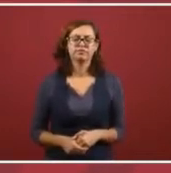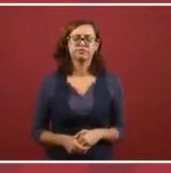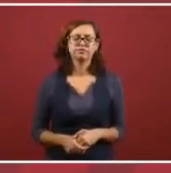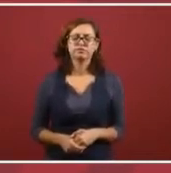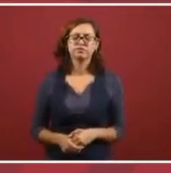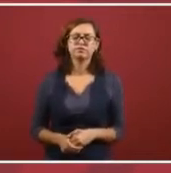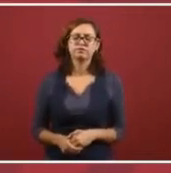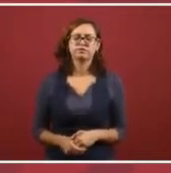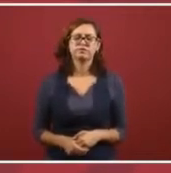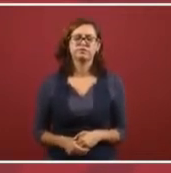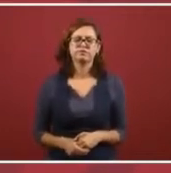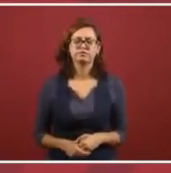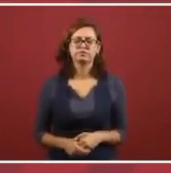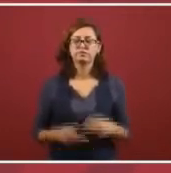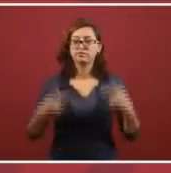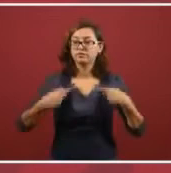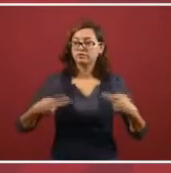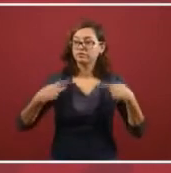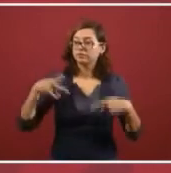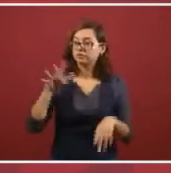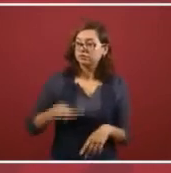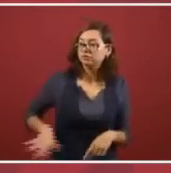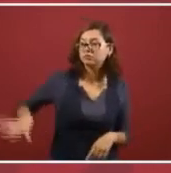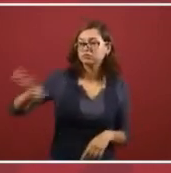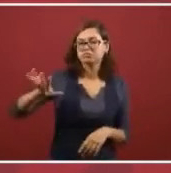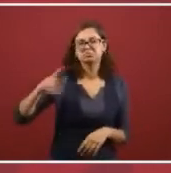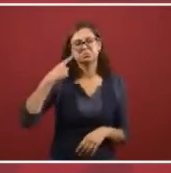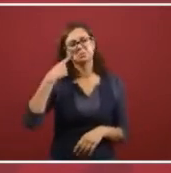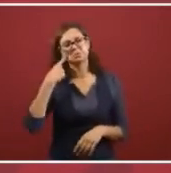there's a, uh, public opinion.